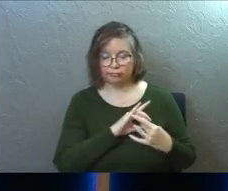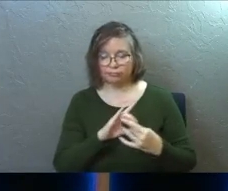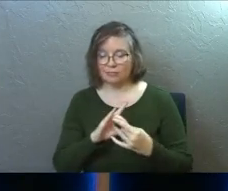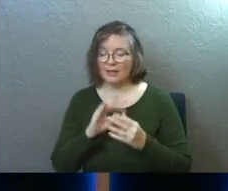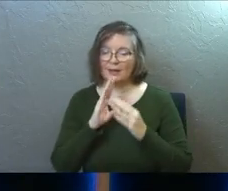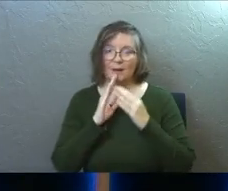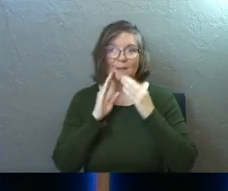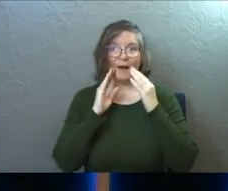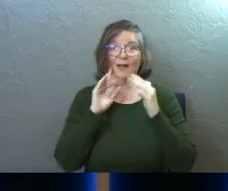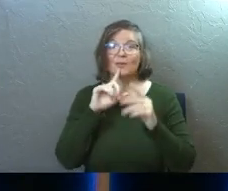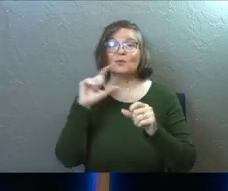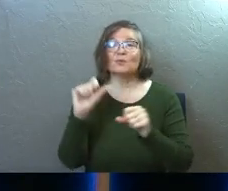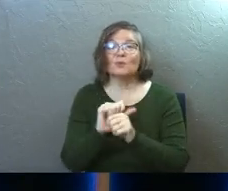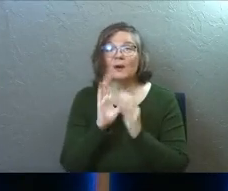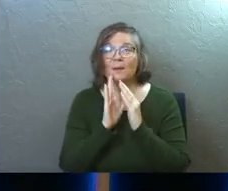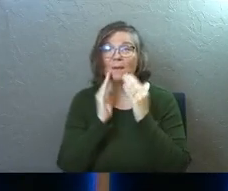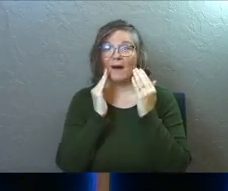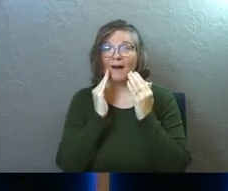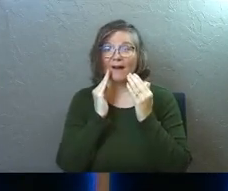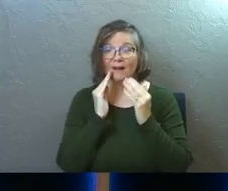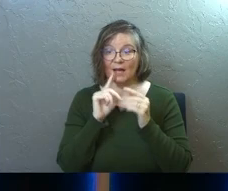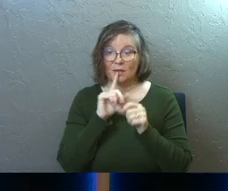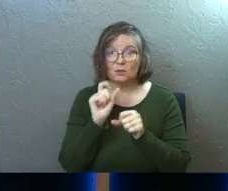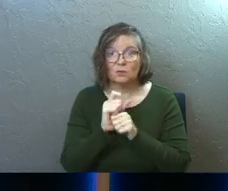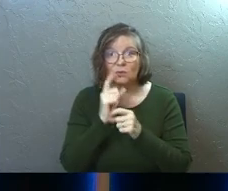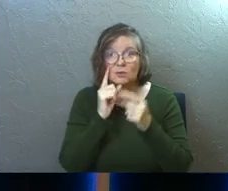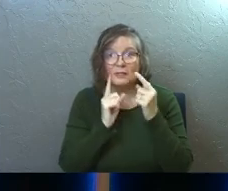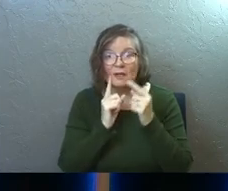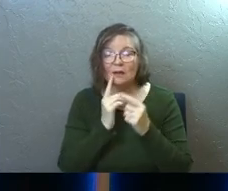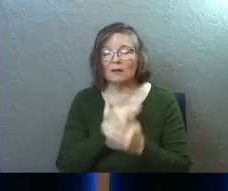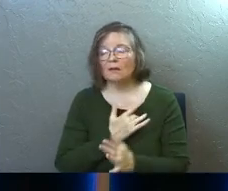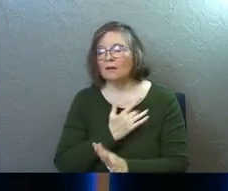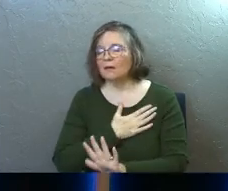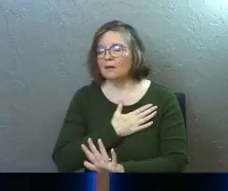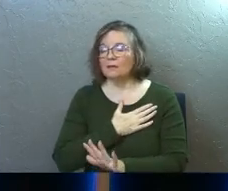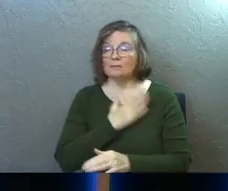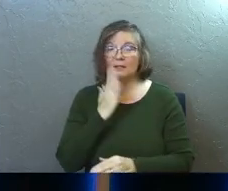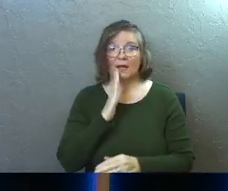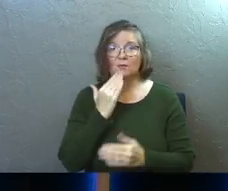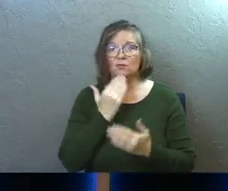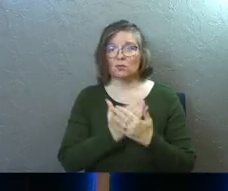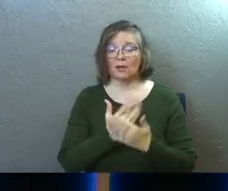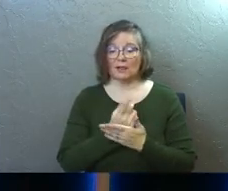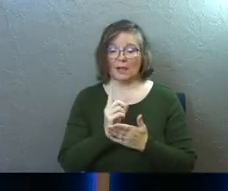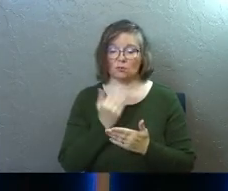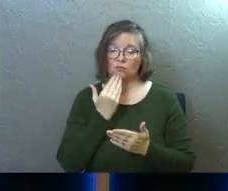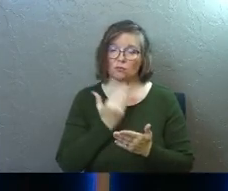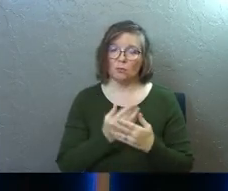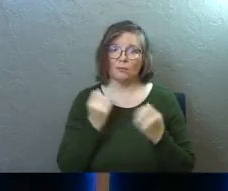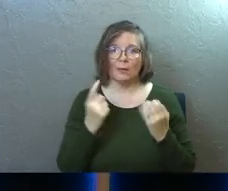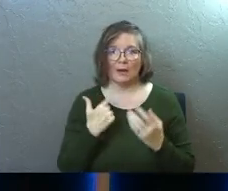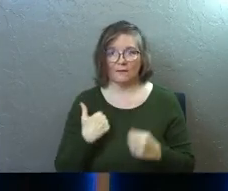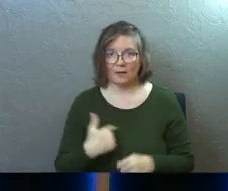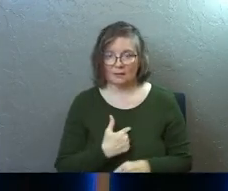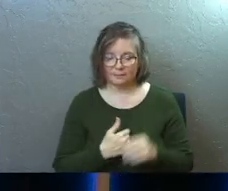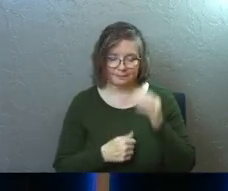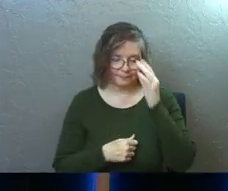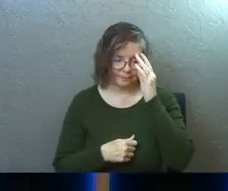all of a sudden the smiles come. Amen. And all of a the tears come. God is so good. Last week was just so good for so many of us.